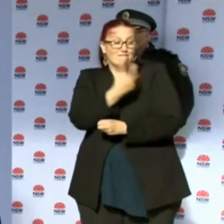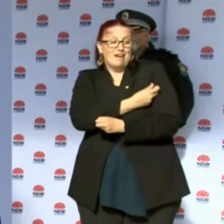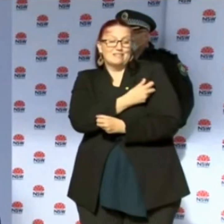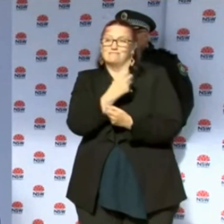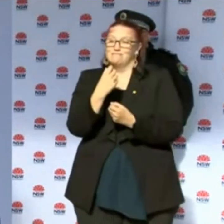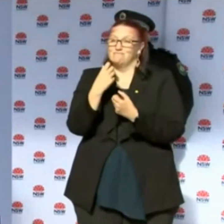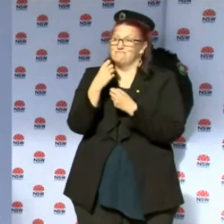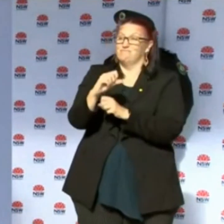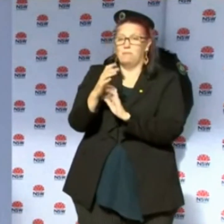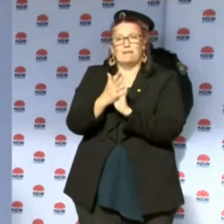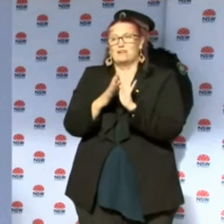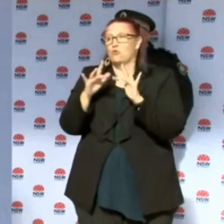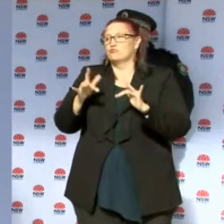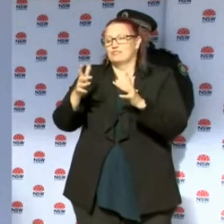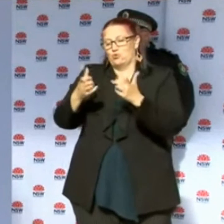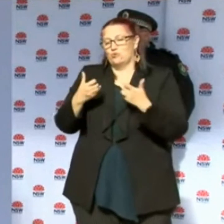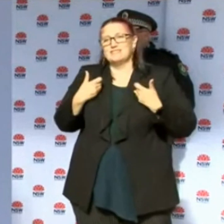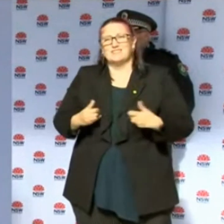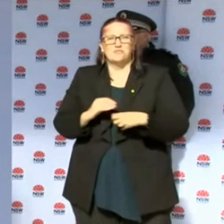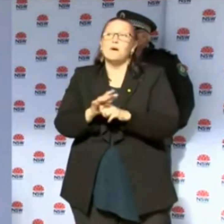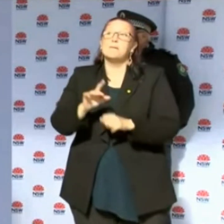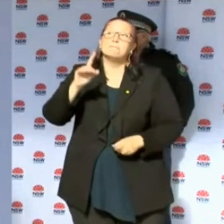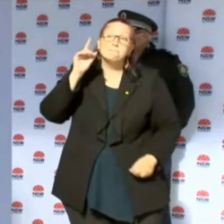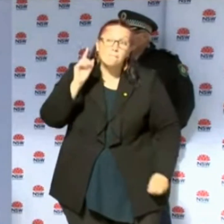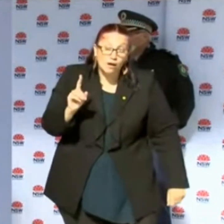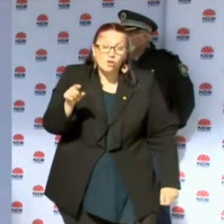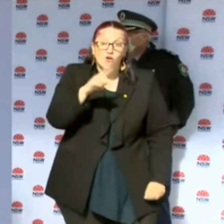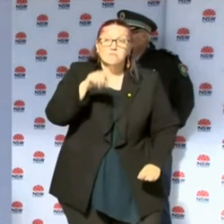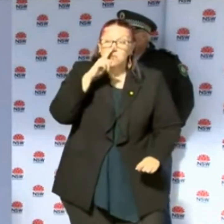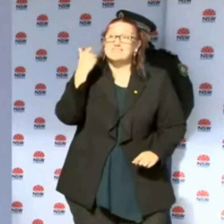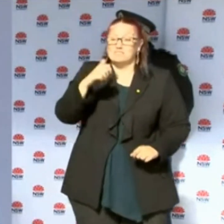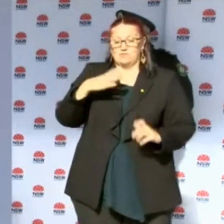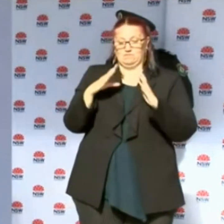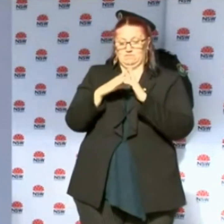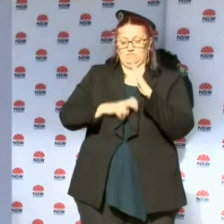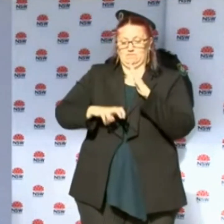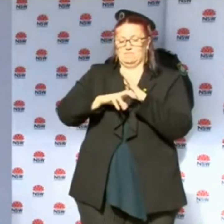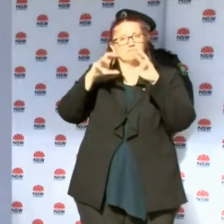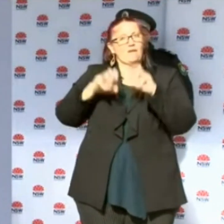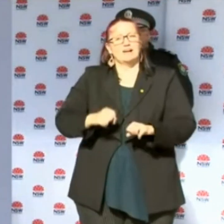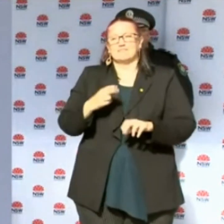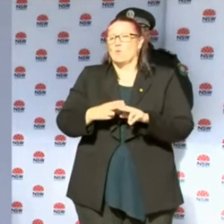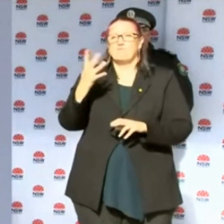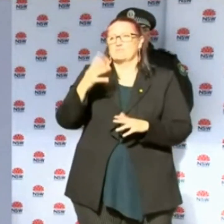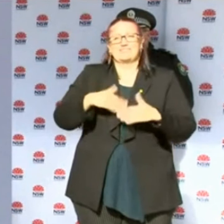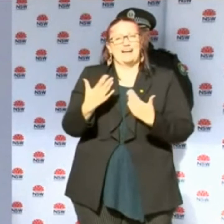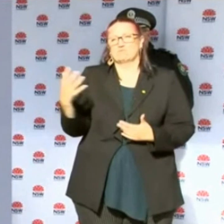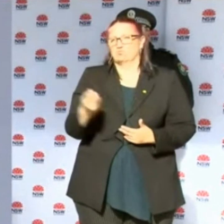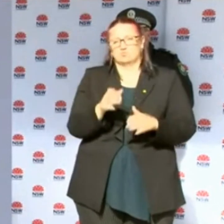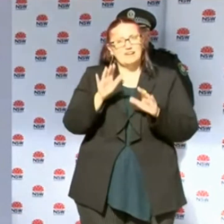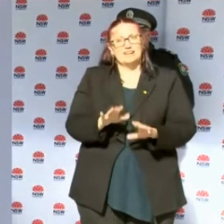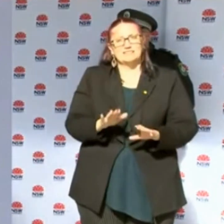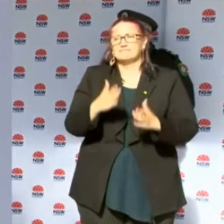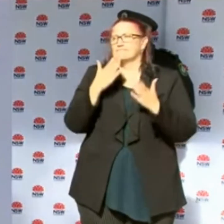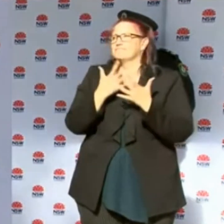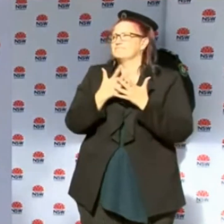not been infected. However, those individuals still need to quarantine for the 14 days and we thank and